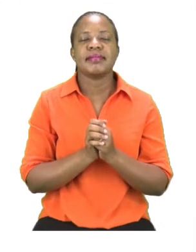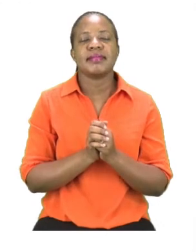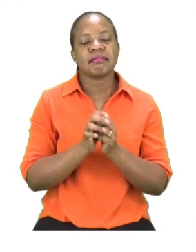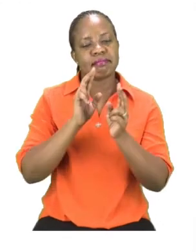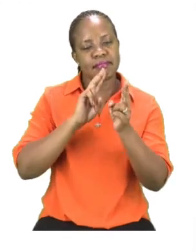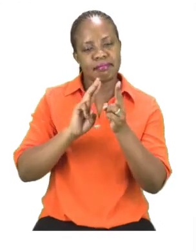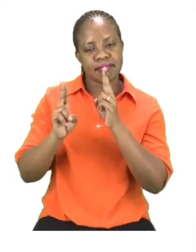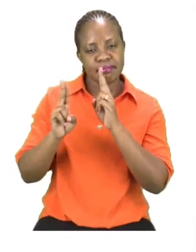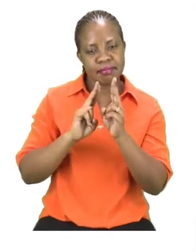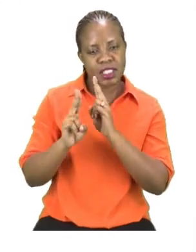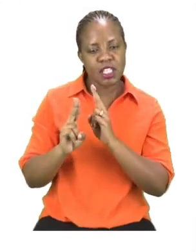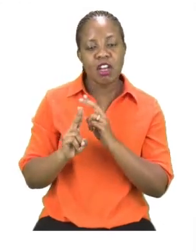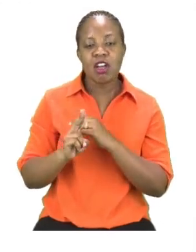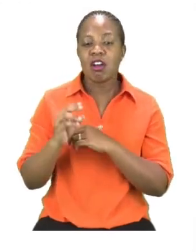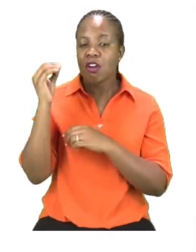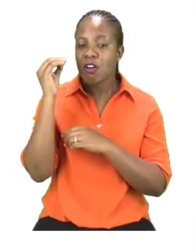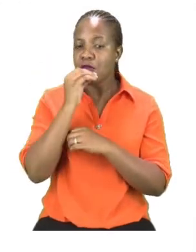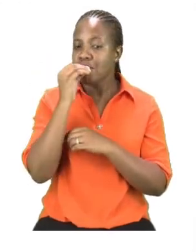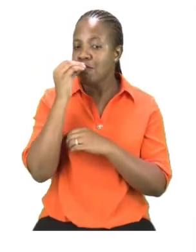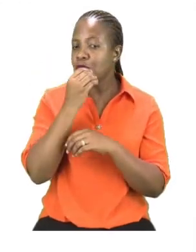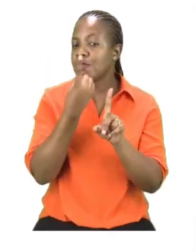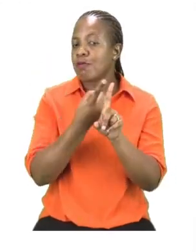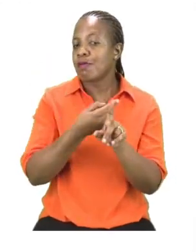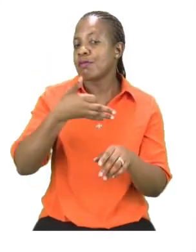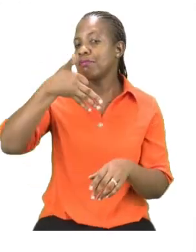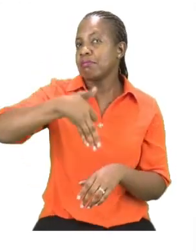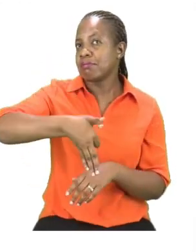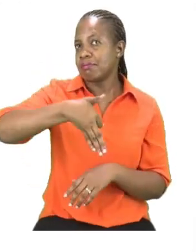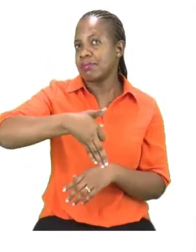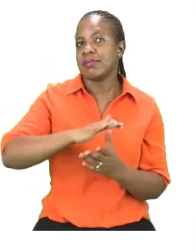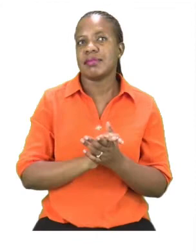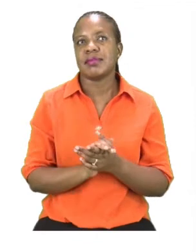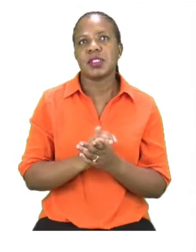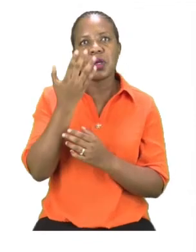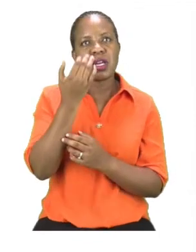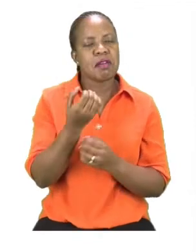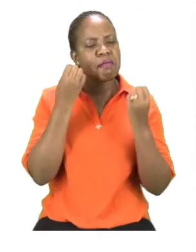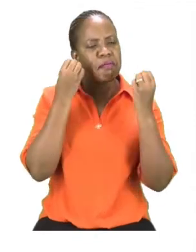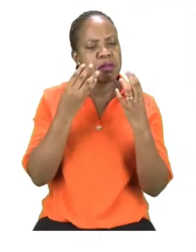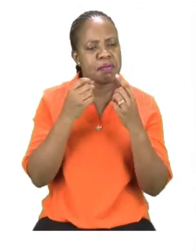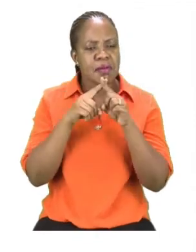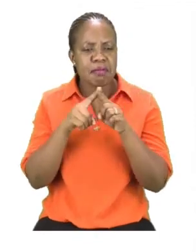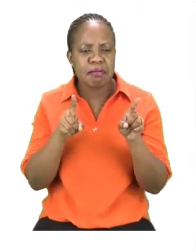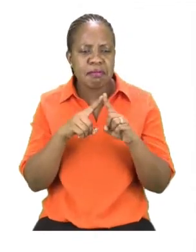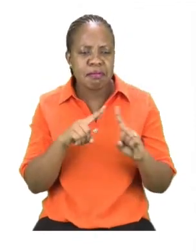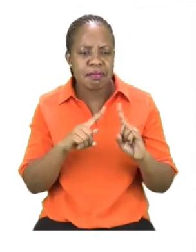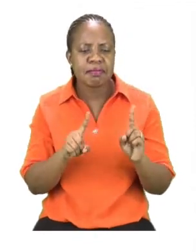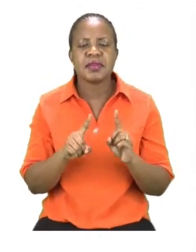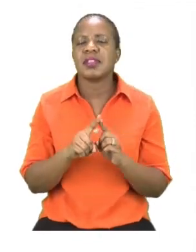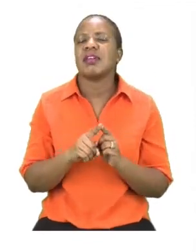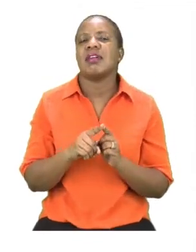Namibia. Now there are many different types of food that are grown in